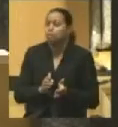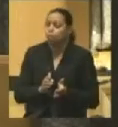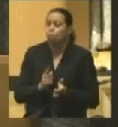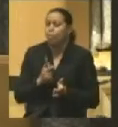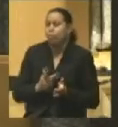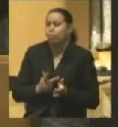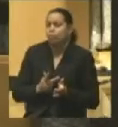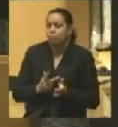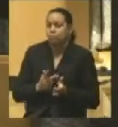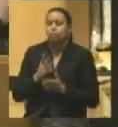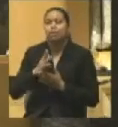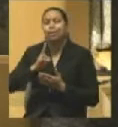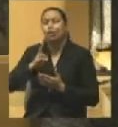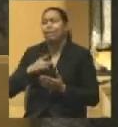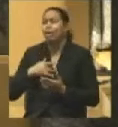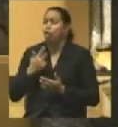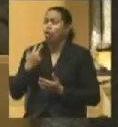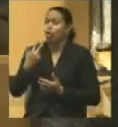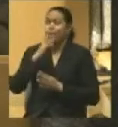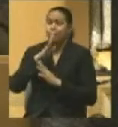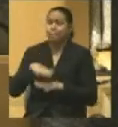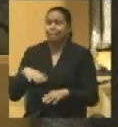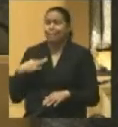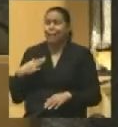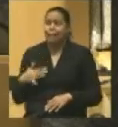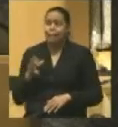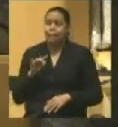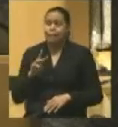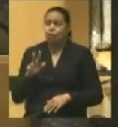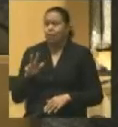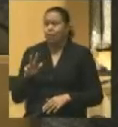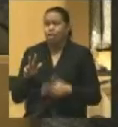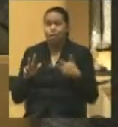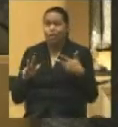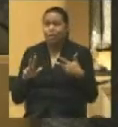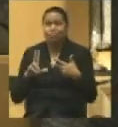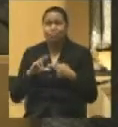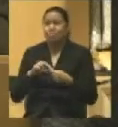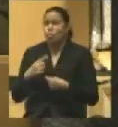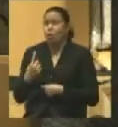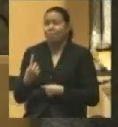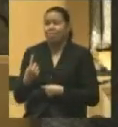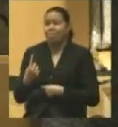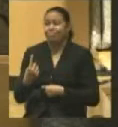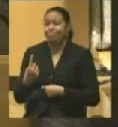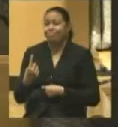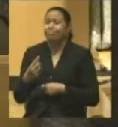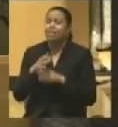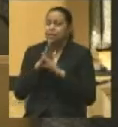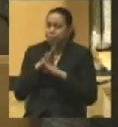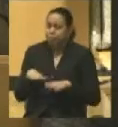Historians have thought there were three peace candidates in 1863, but there was only one. The peace wing